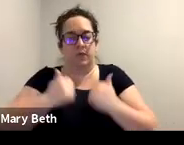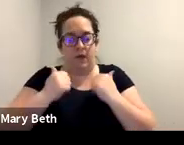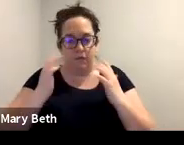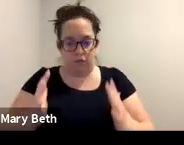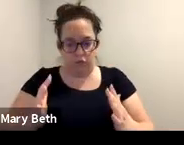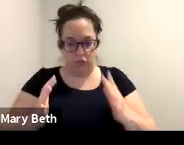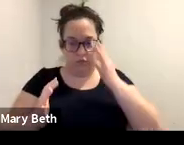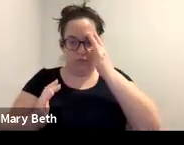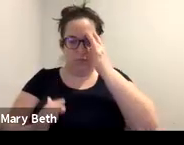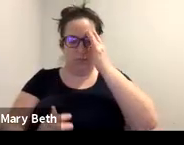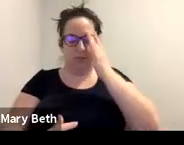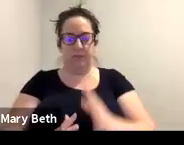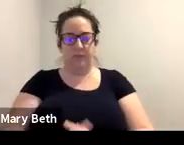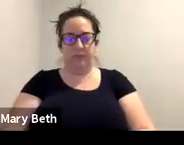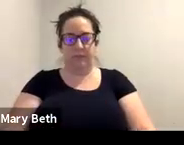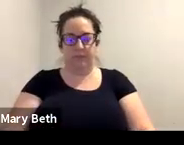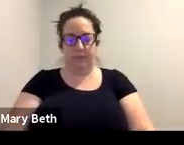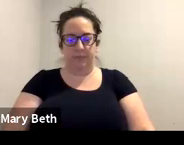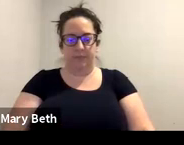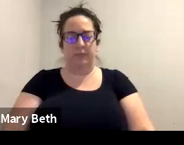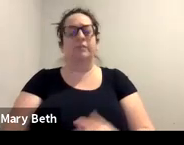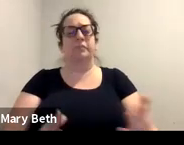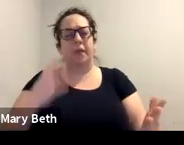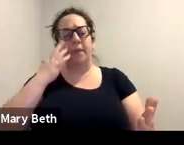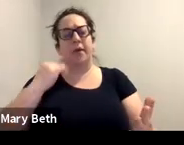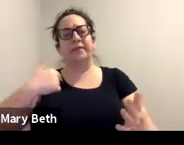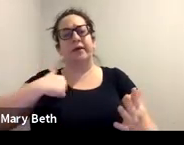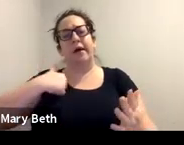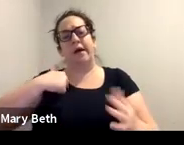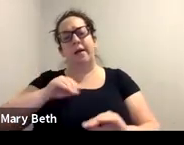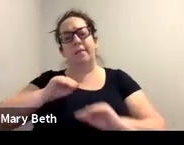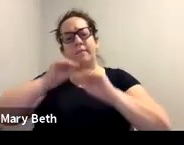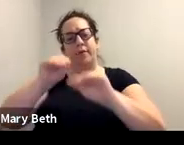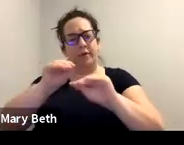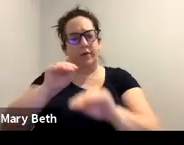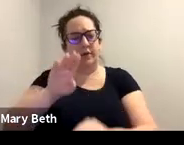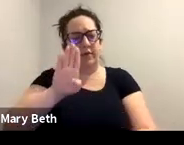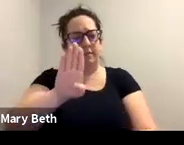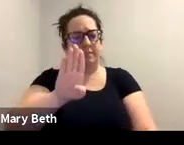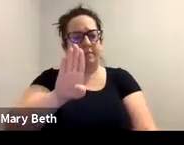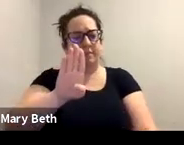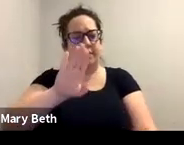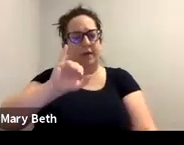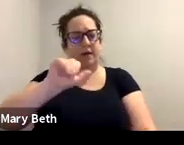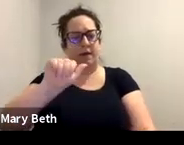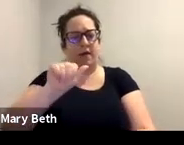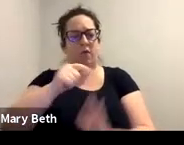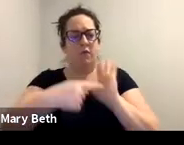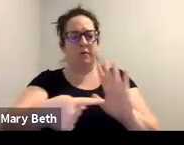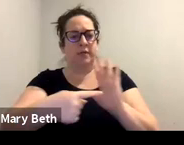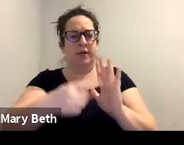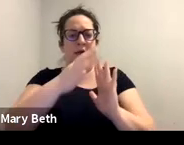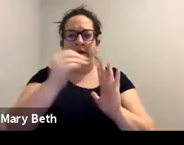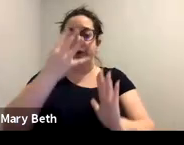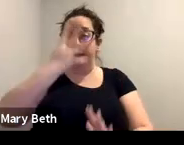I put the immigration attorney and BI representative at the very, very top because